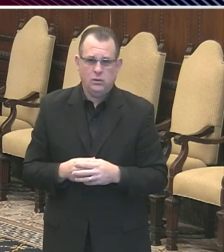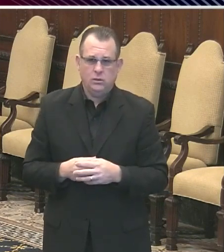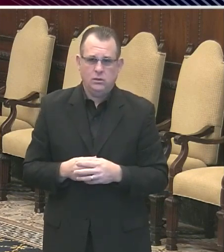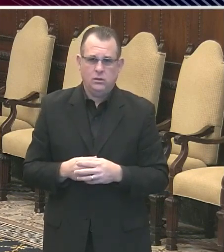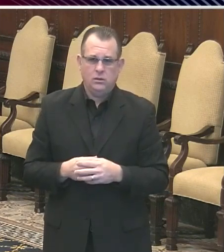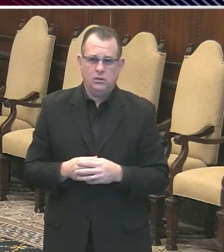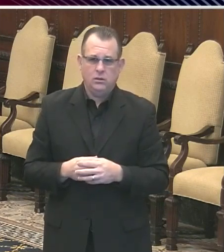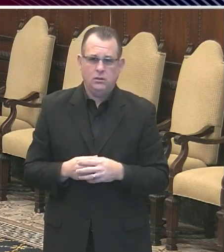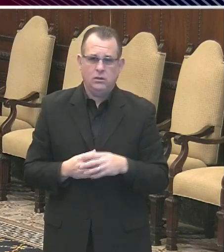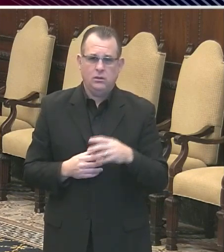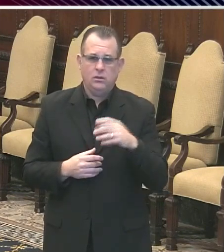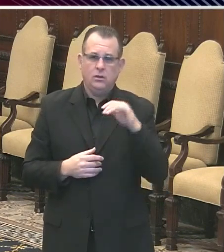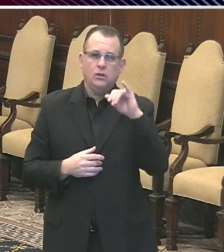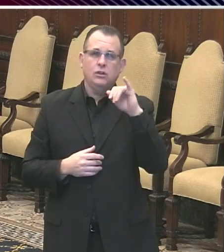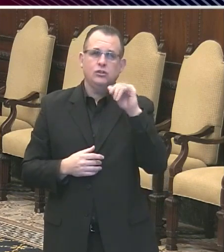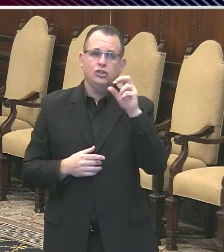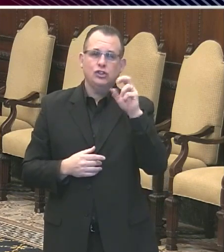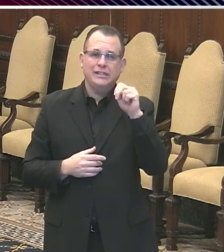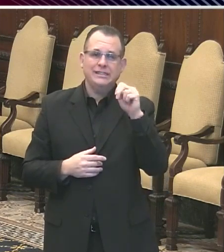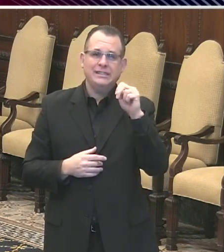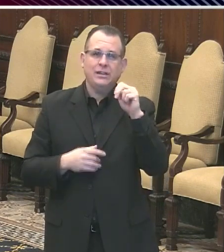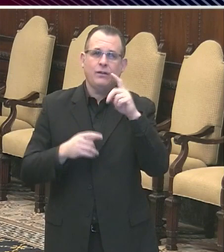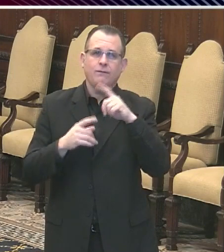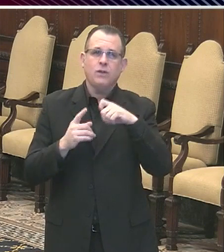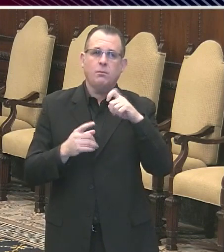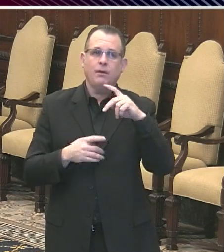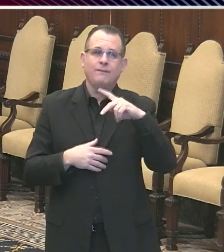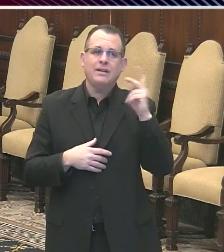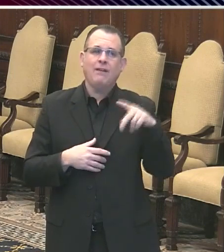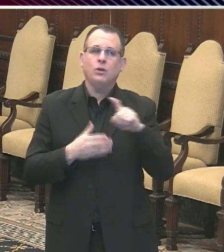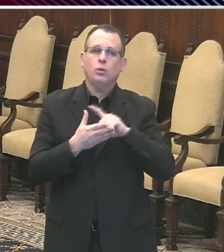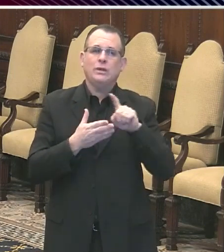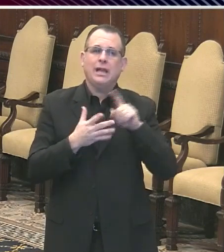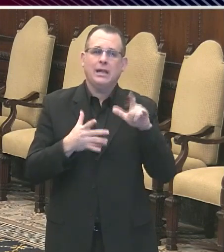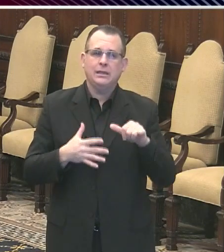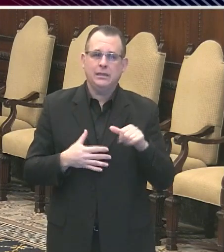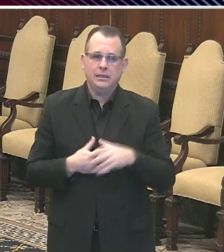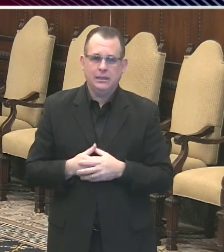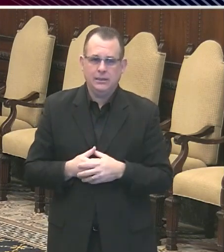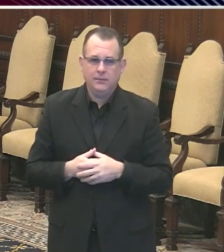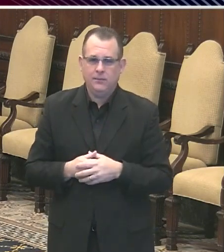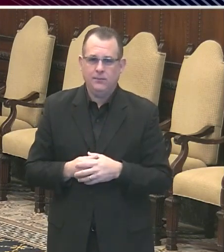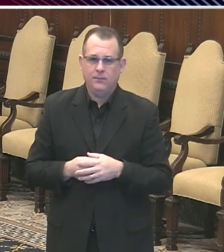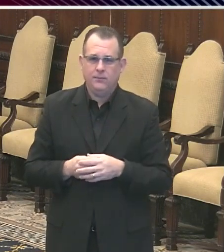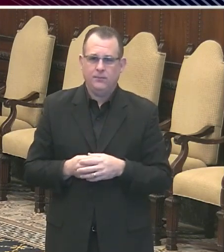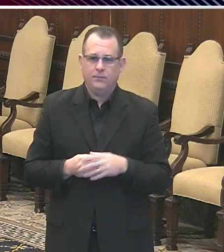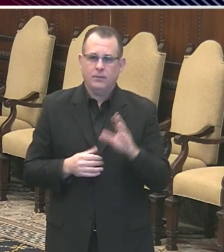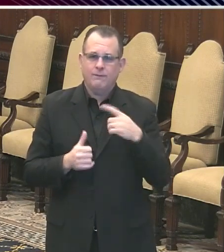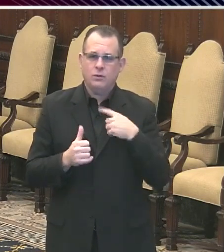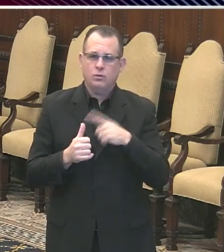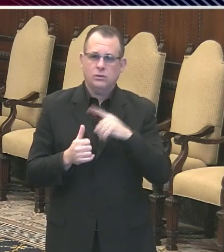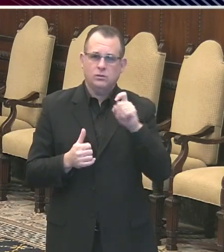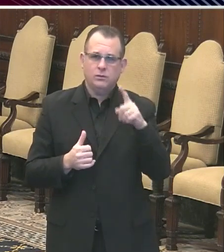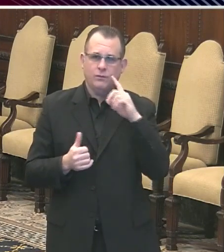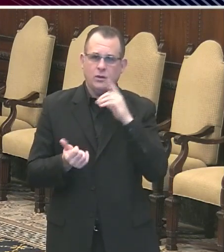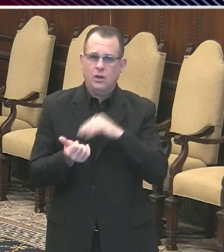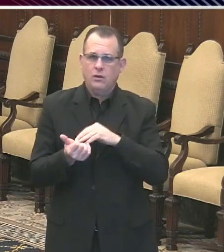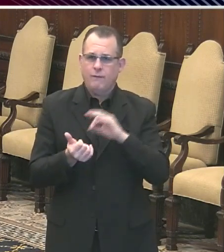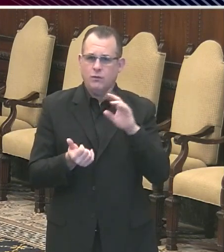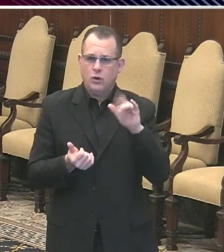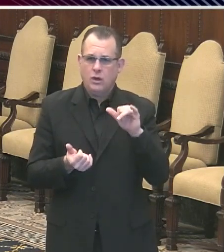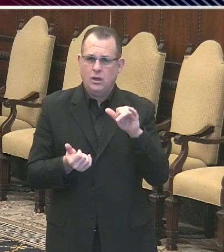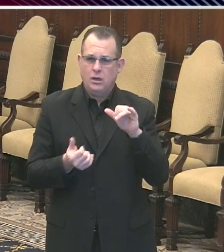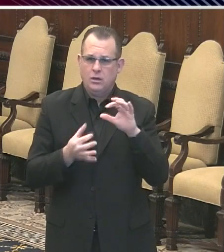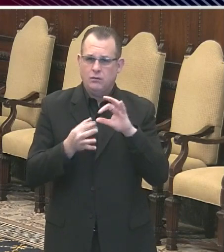Weekly, you're up. Hello. My first question is for Dr. Farley in reference to the